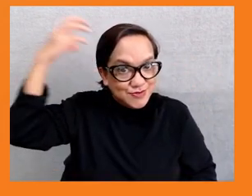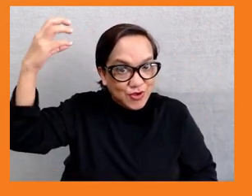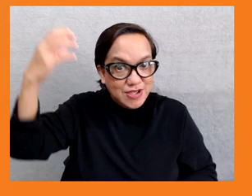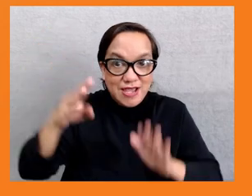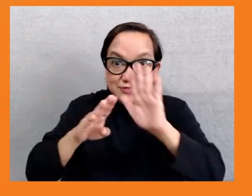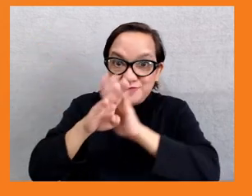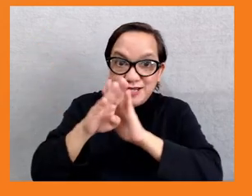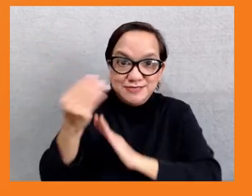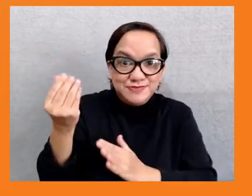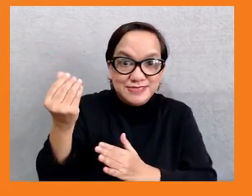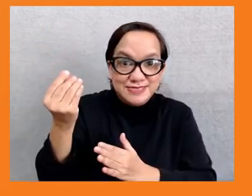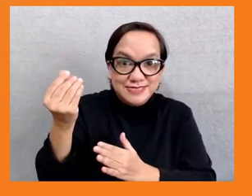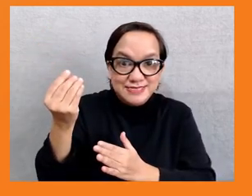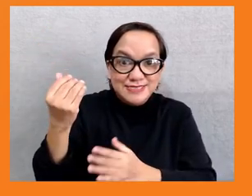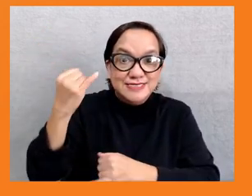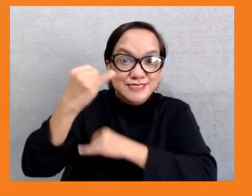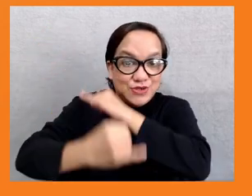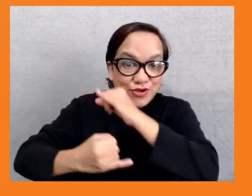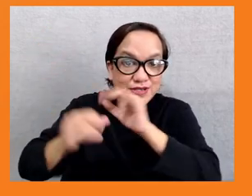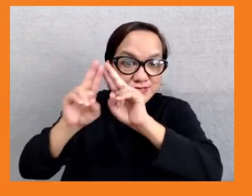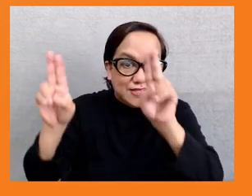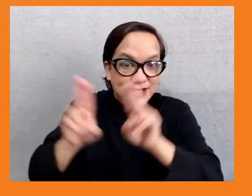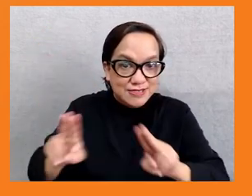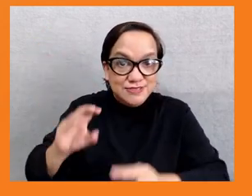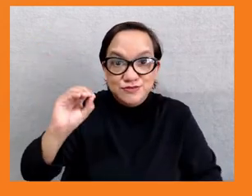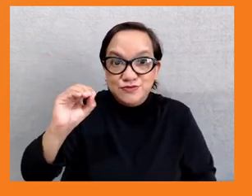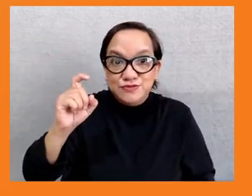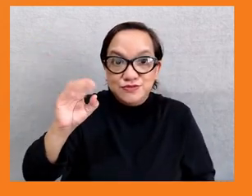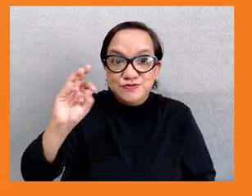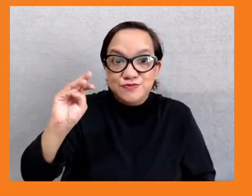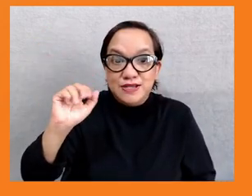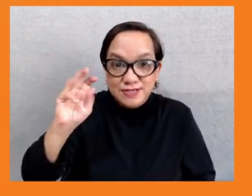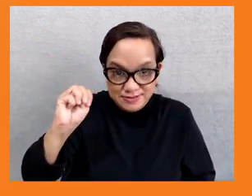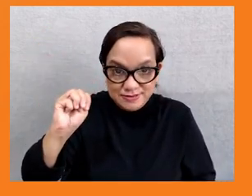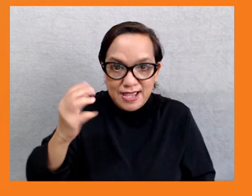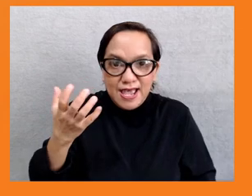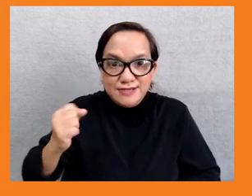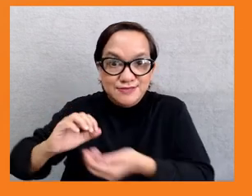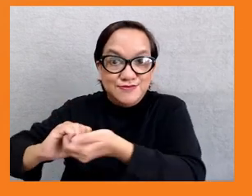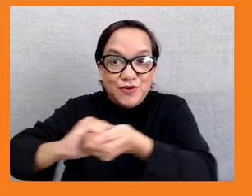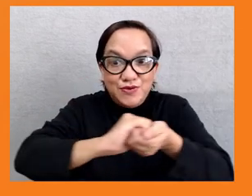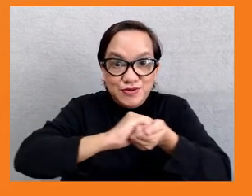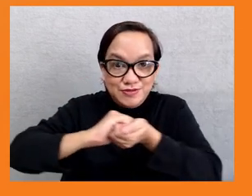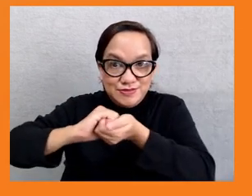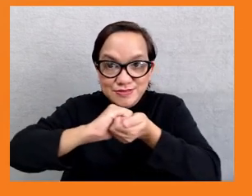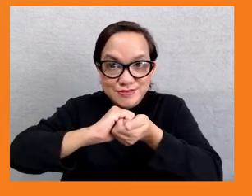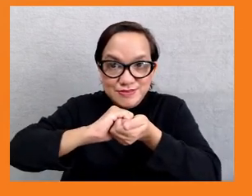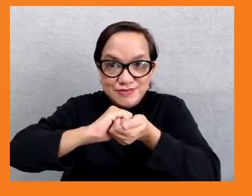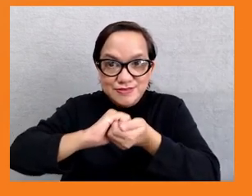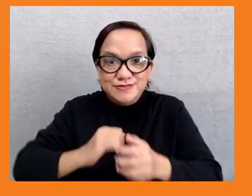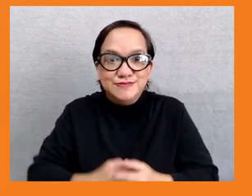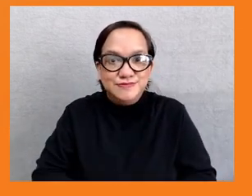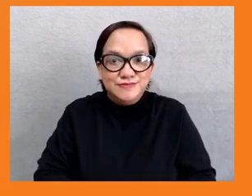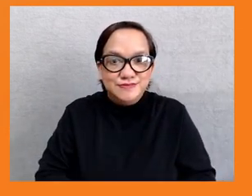co-created a commitment quality index to focus on these policies and their impact across